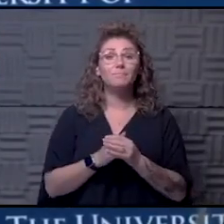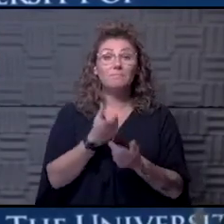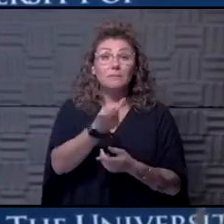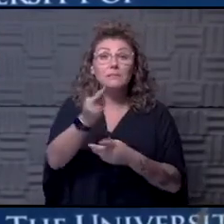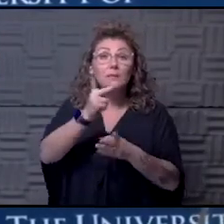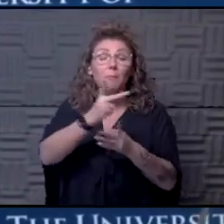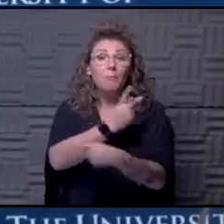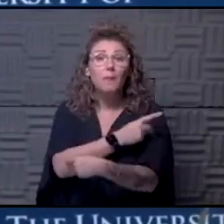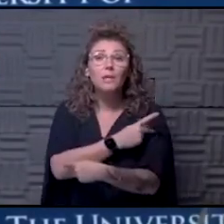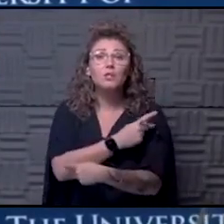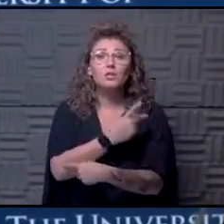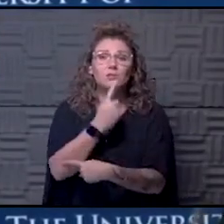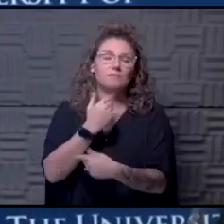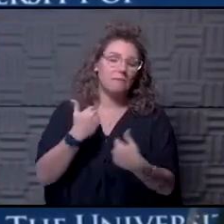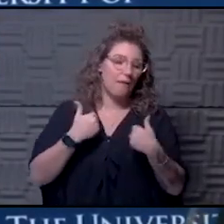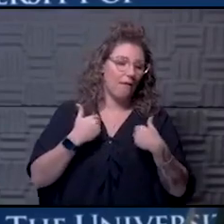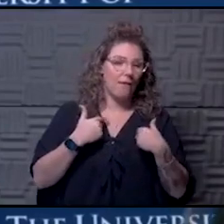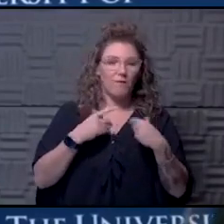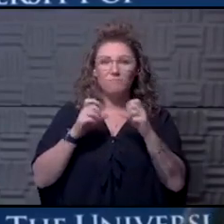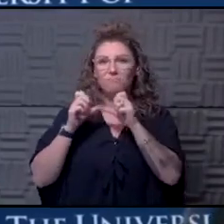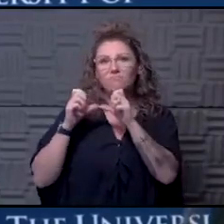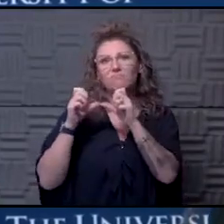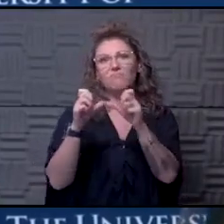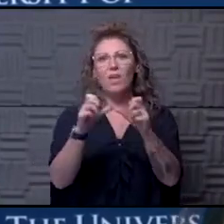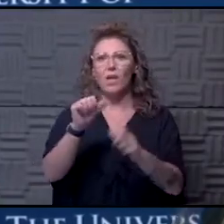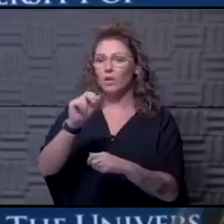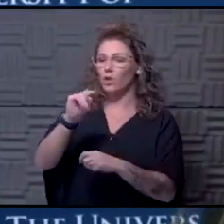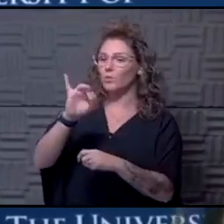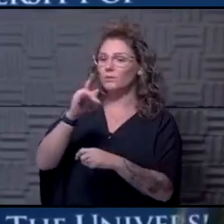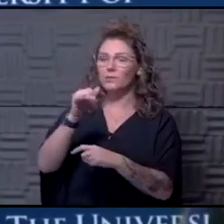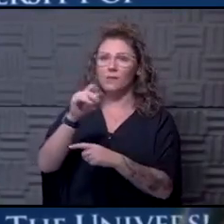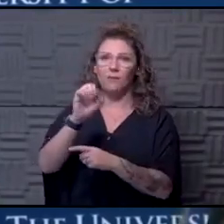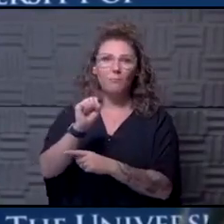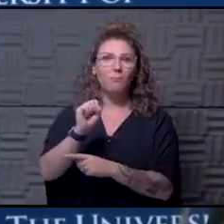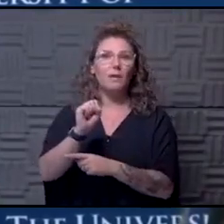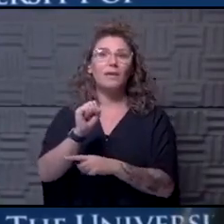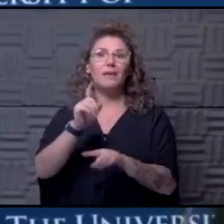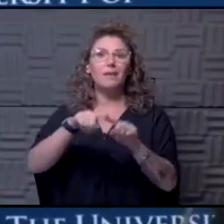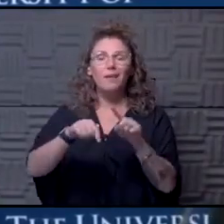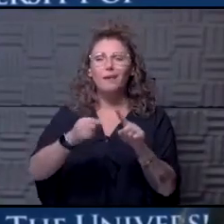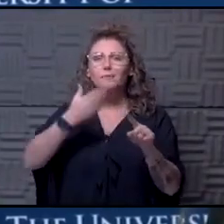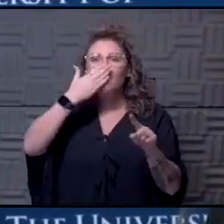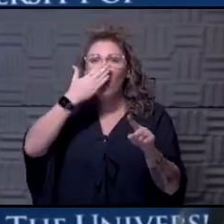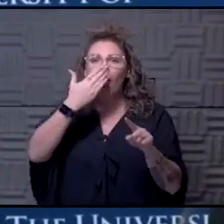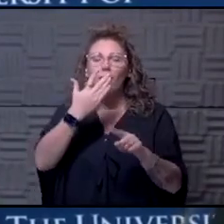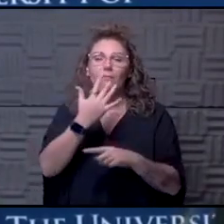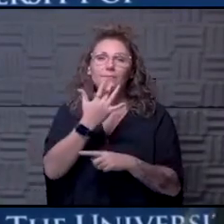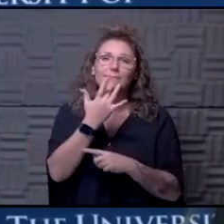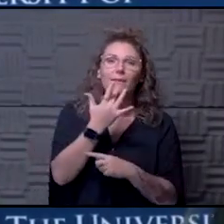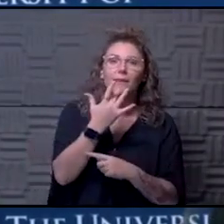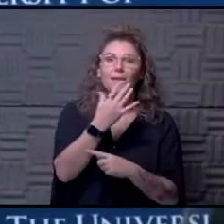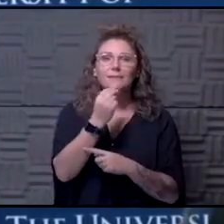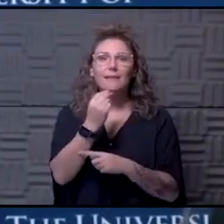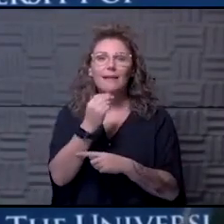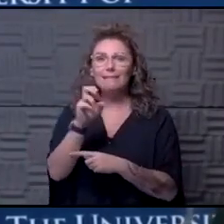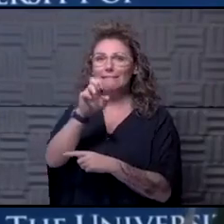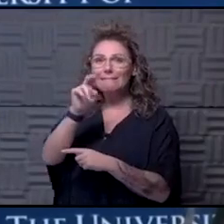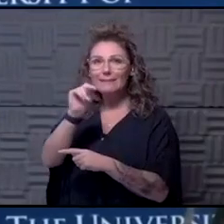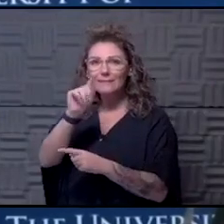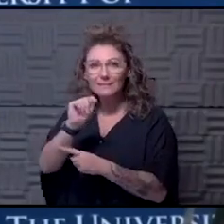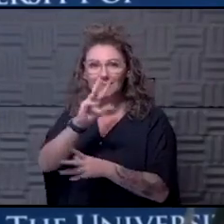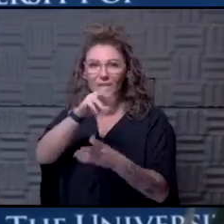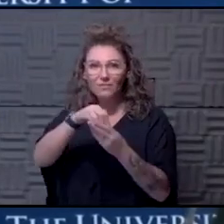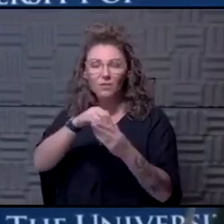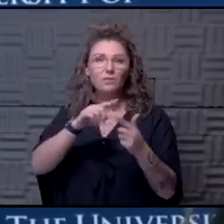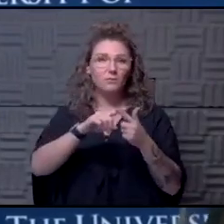even having persistent anosmia, meaning they can't smell or taste. So we have our ear, and throat colleagues involved. Now we have our